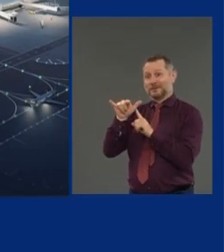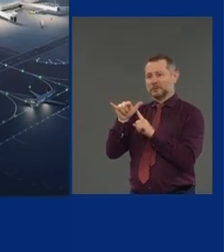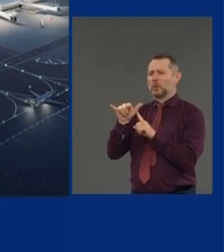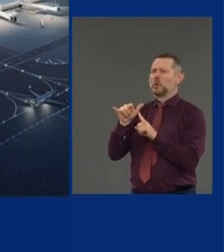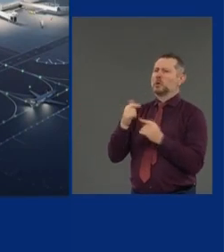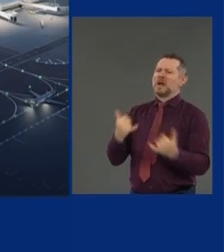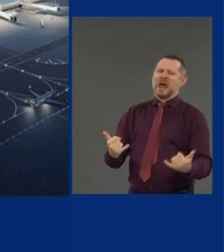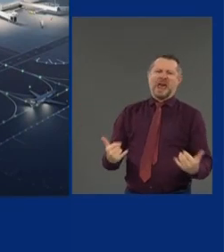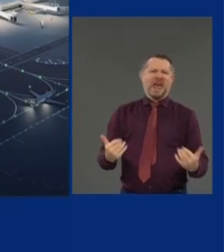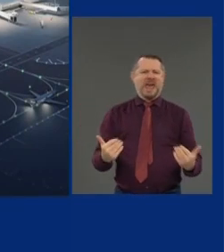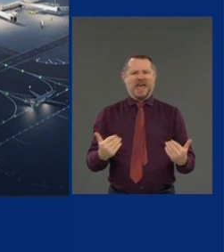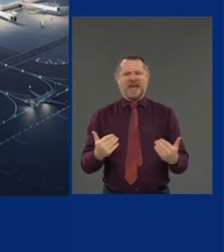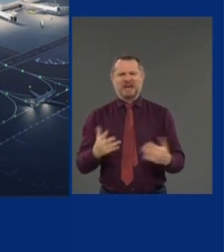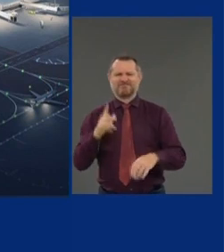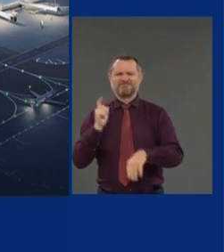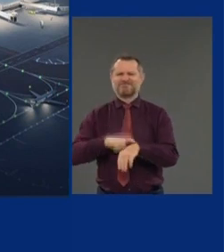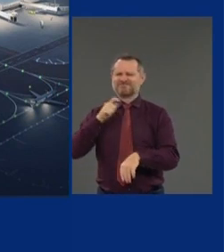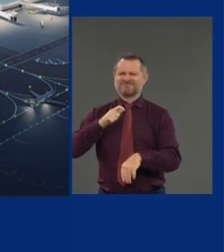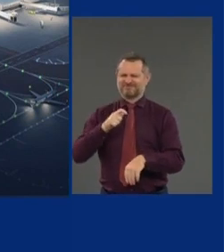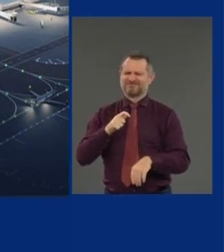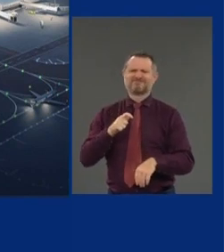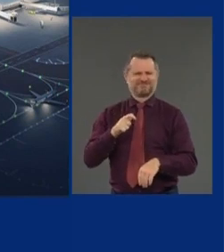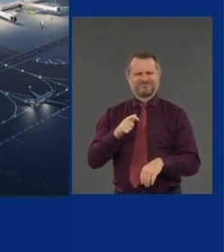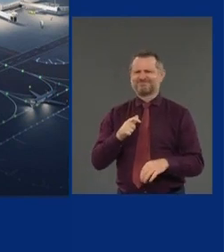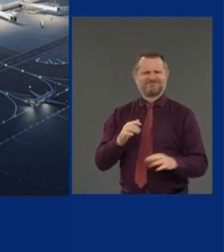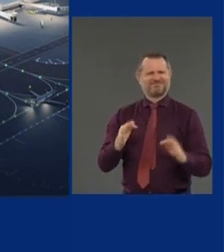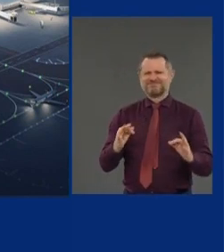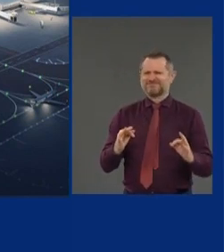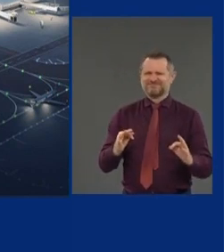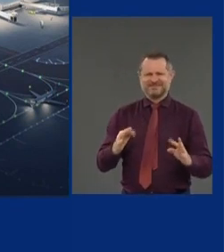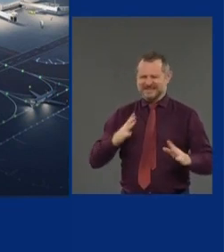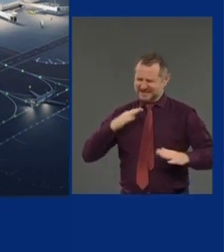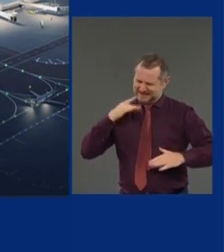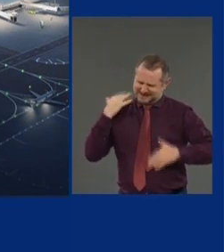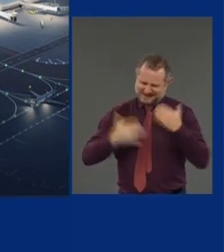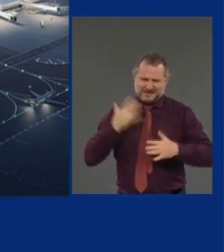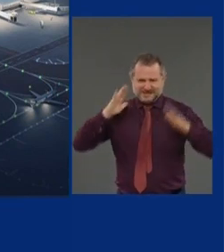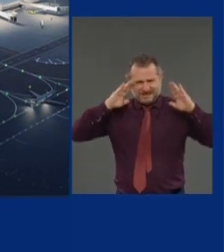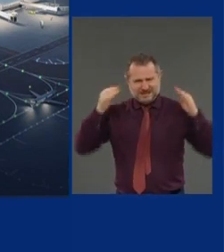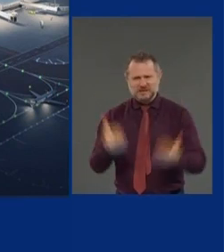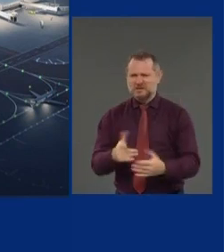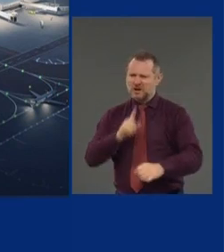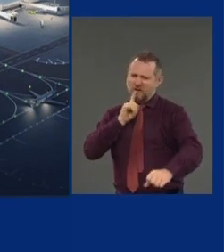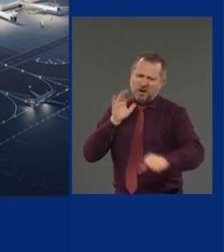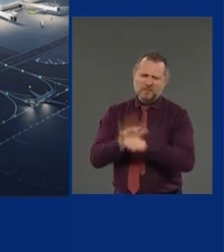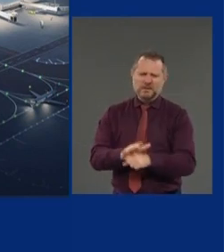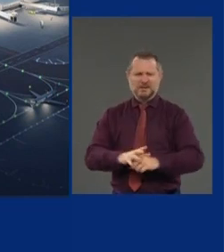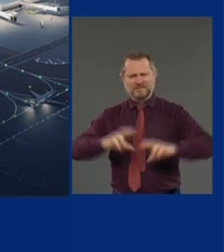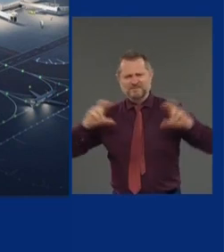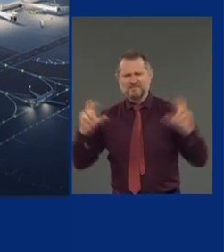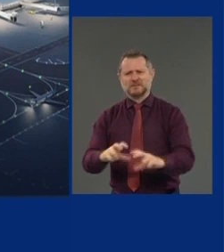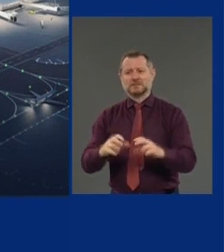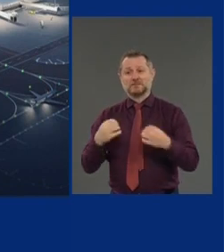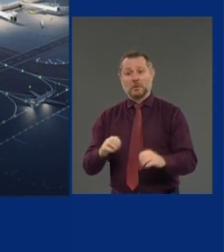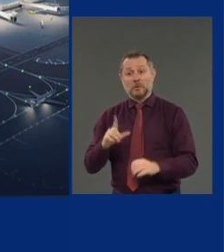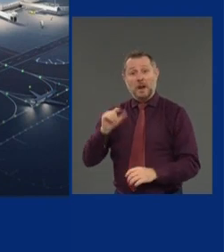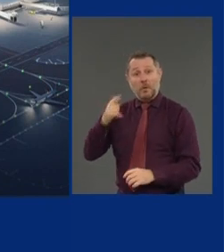time to actually double down on our commitment and our effort. LaGuardia Airport